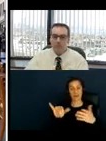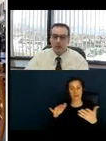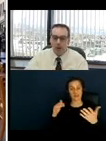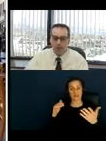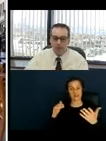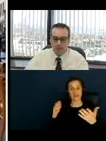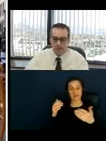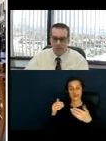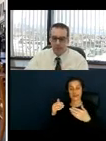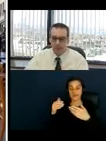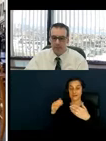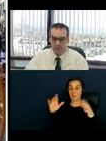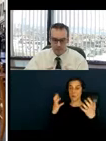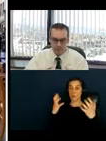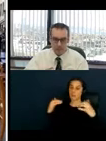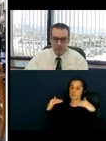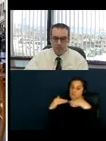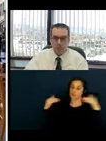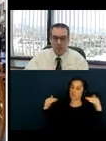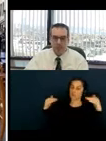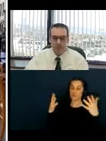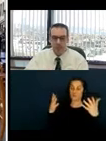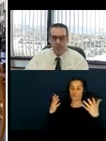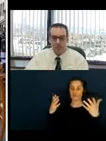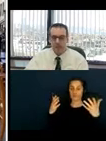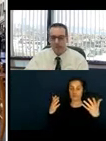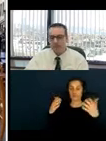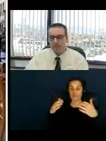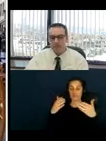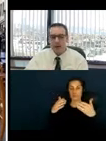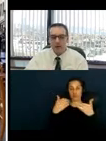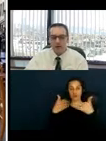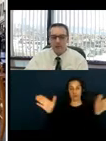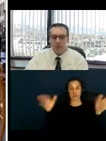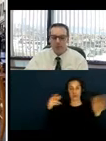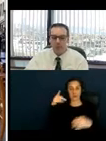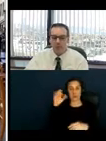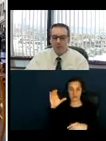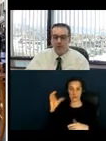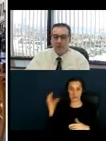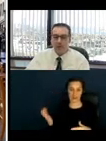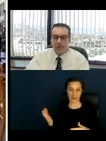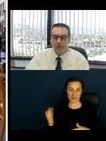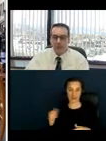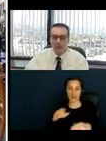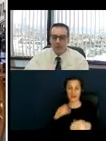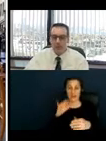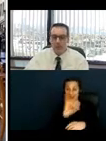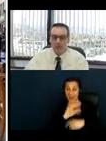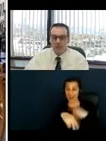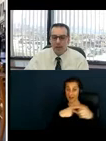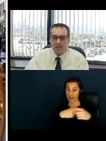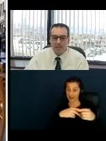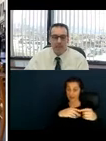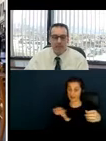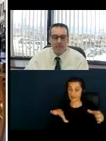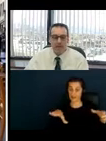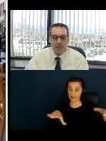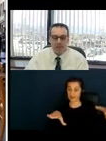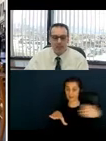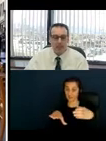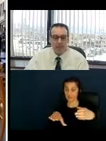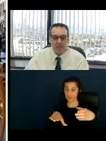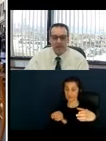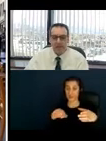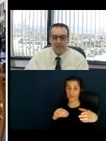would be stepping off the curb if this wasn't flush. This type of parklet represented here, which can only be accessed by the